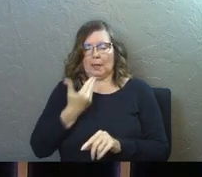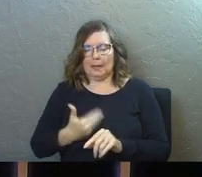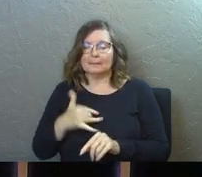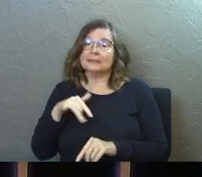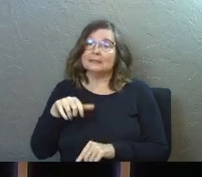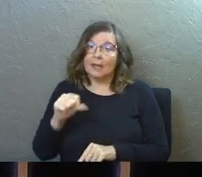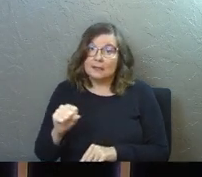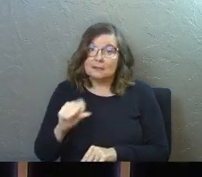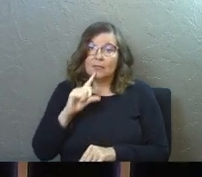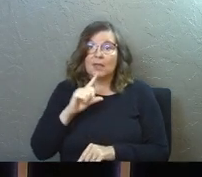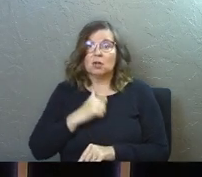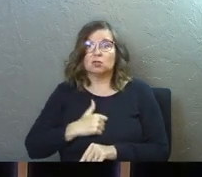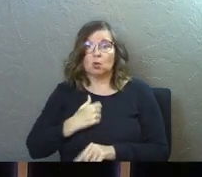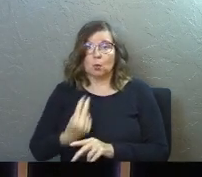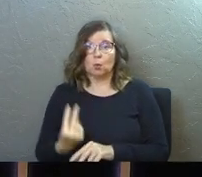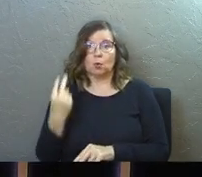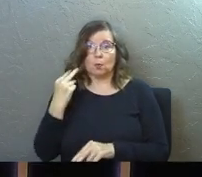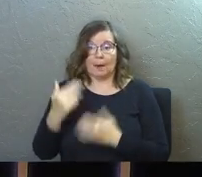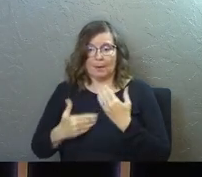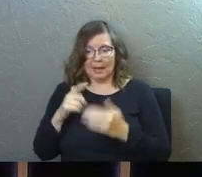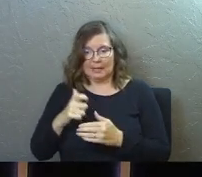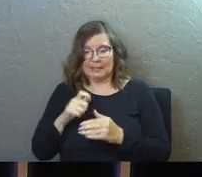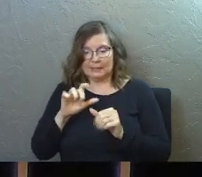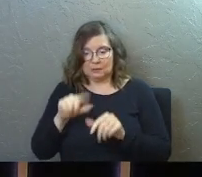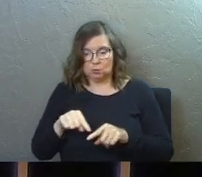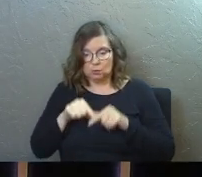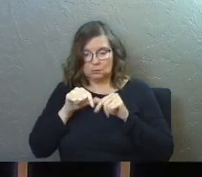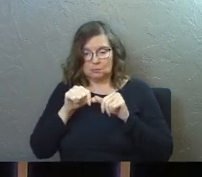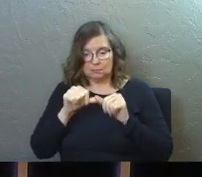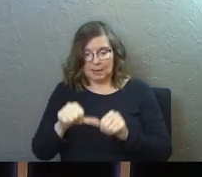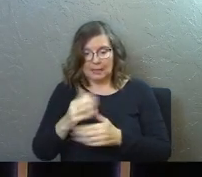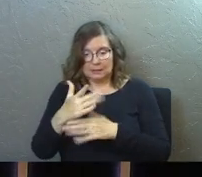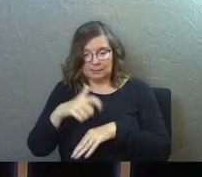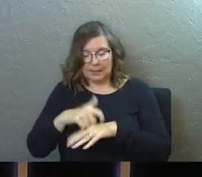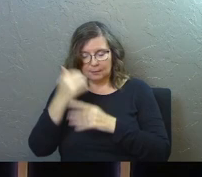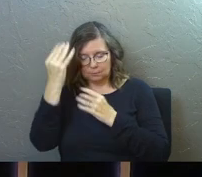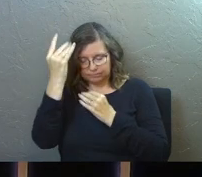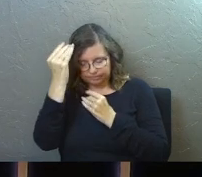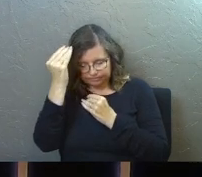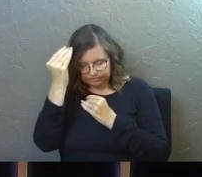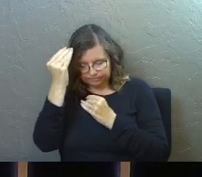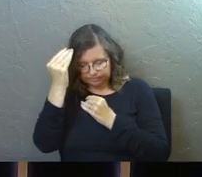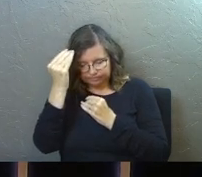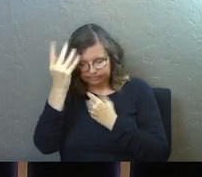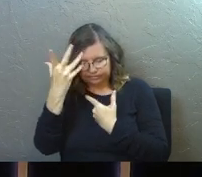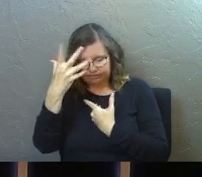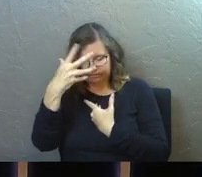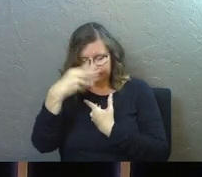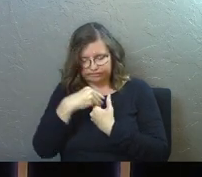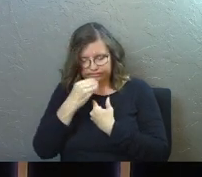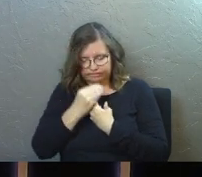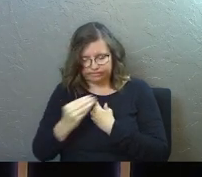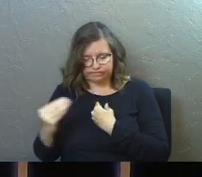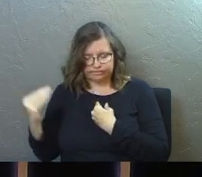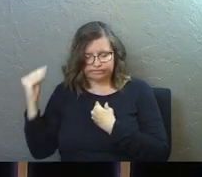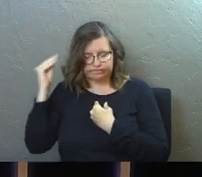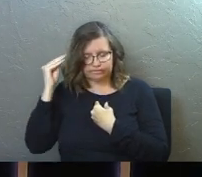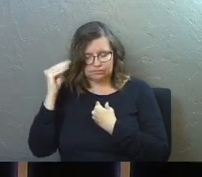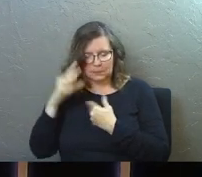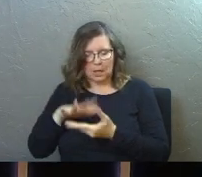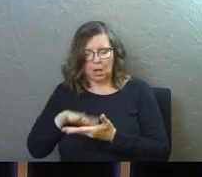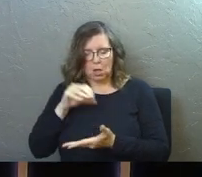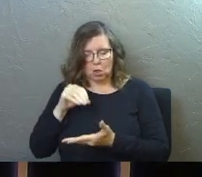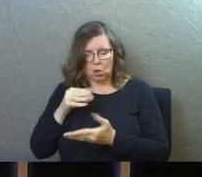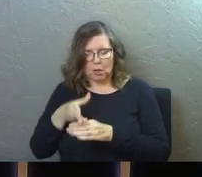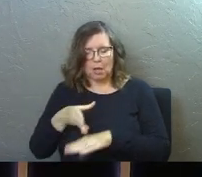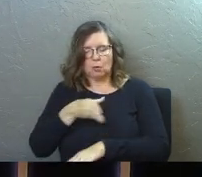There's a regret process that I need to spend a temporary amount of time in so that I learn and grow. And